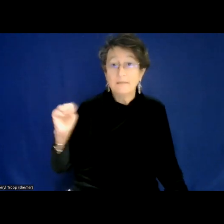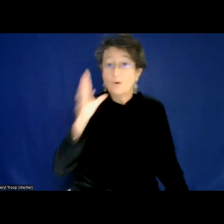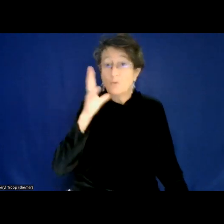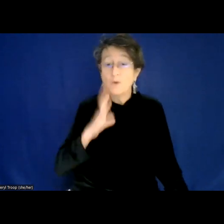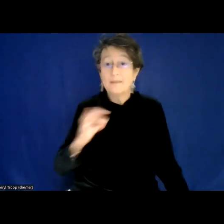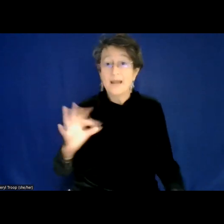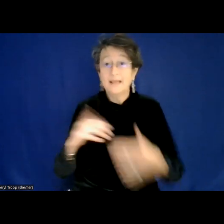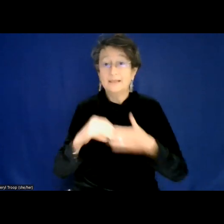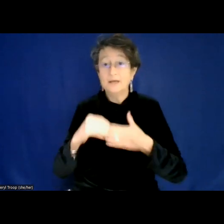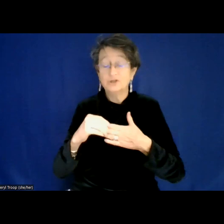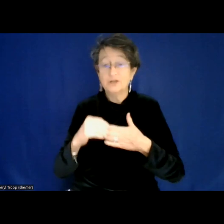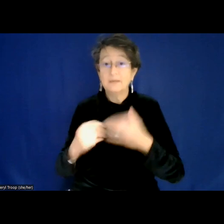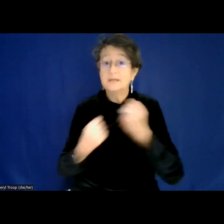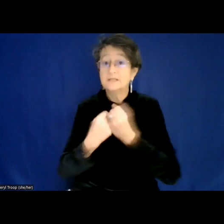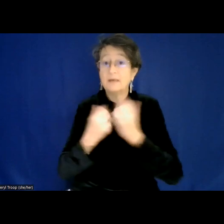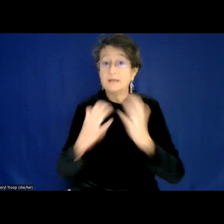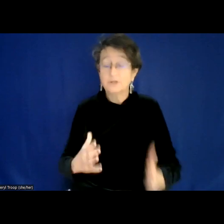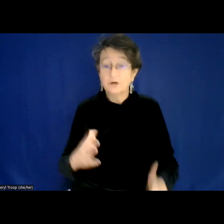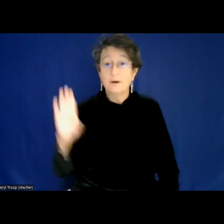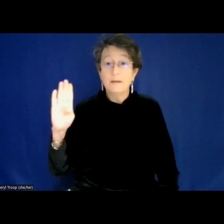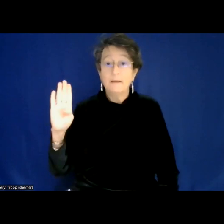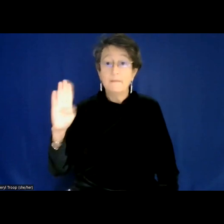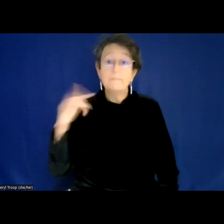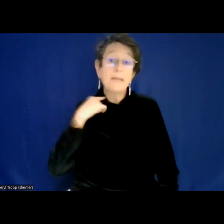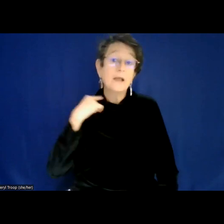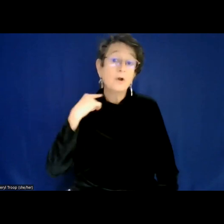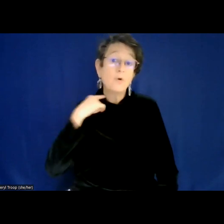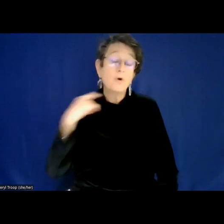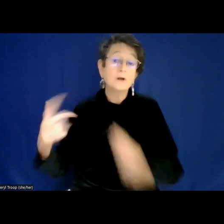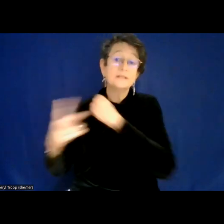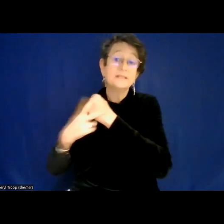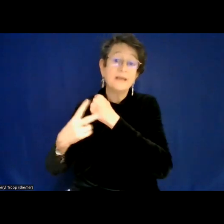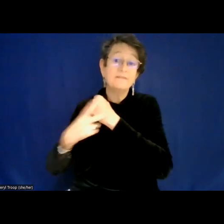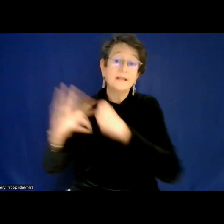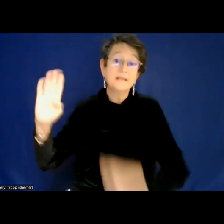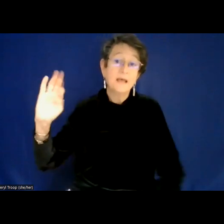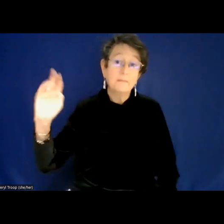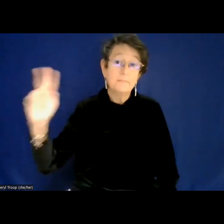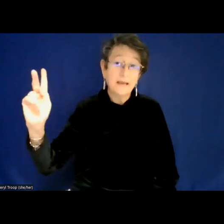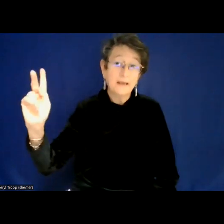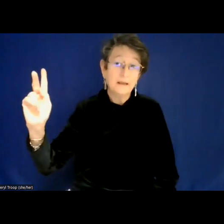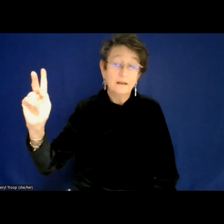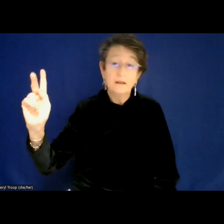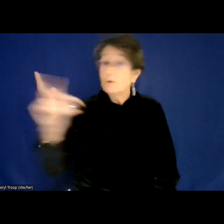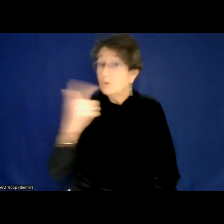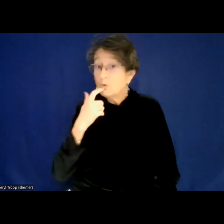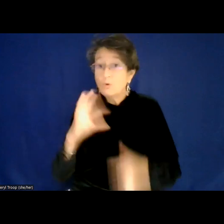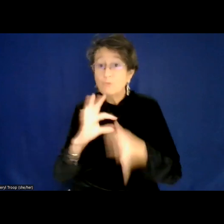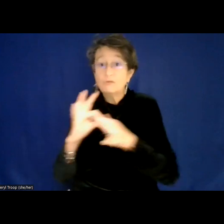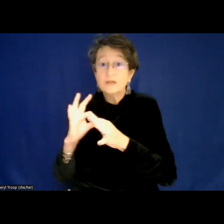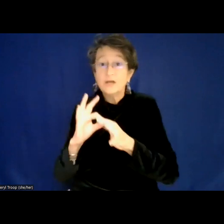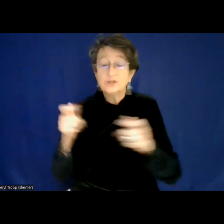sponsor, Bangor Savings Bank. And here with us today is a Bangor Savings Bank relationship manager.